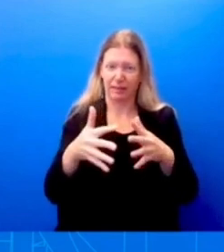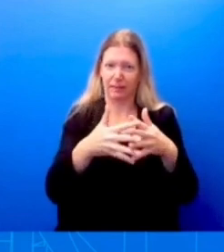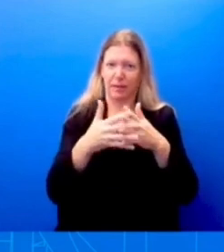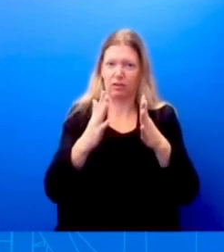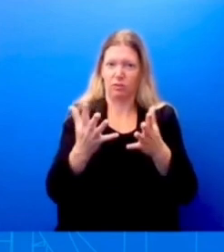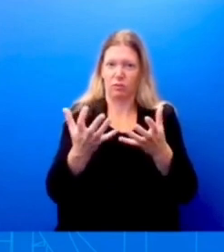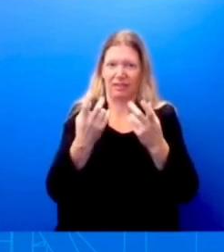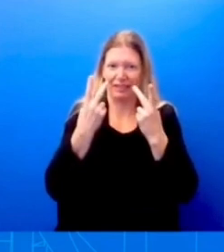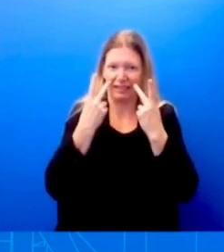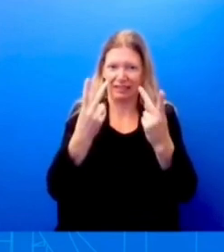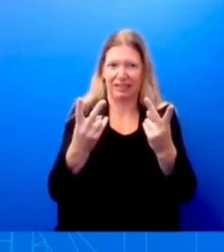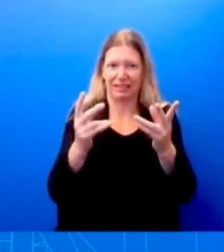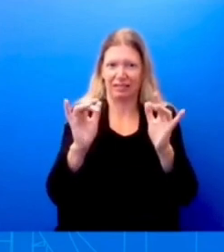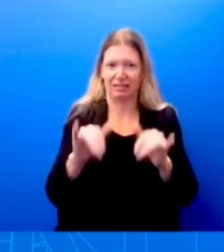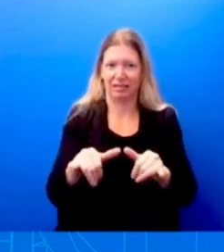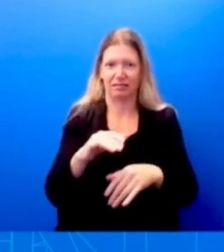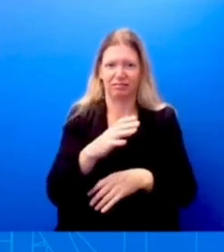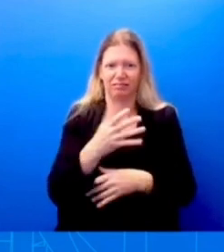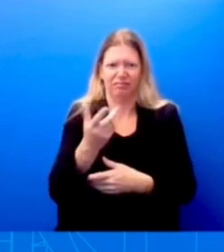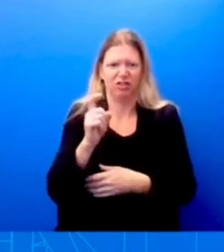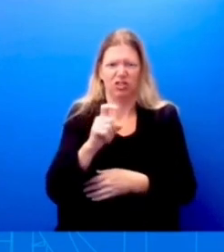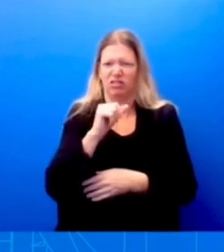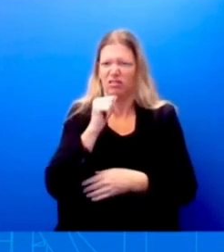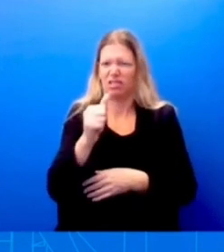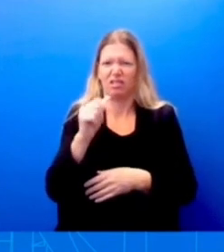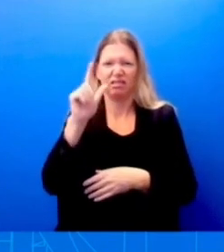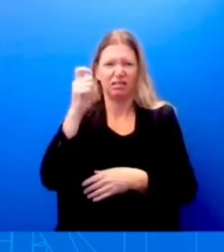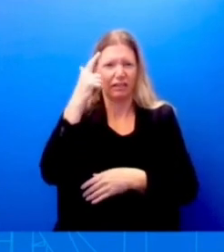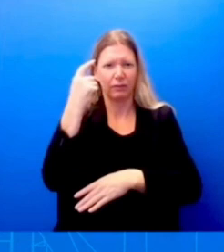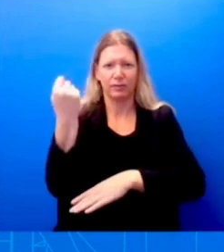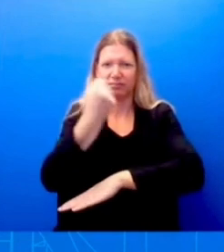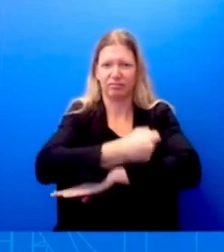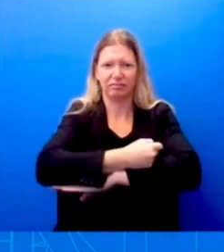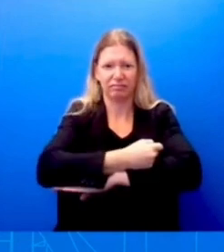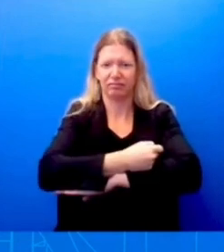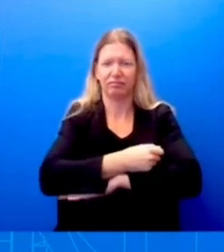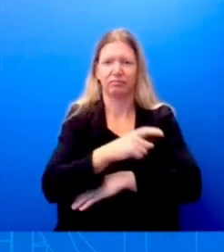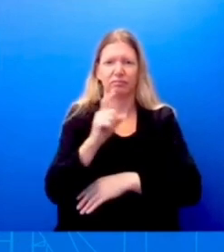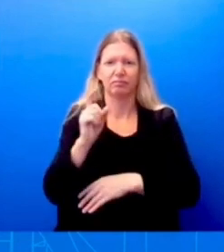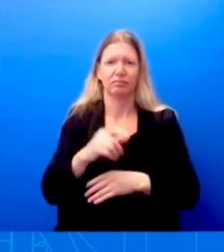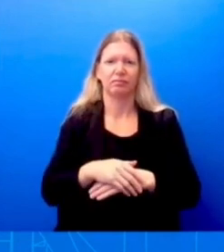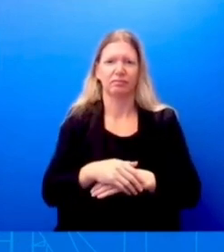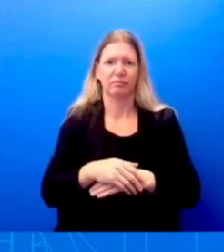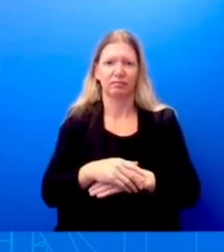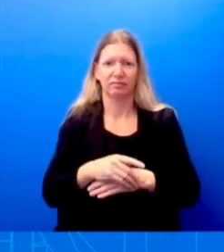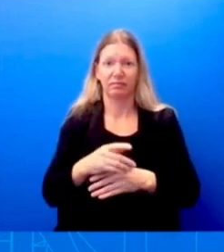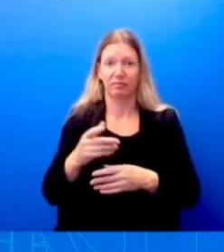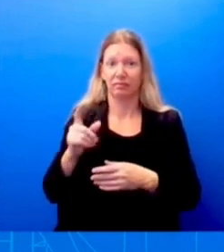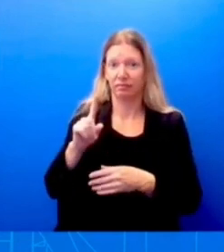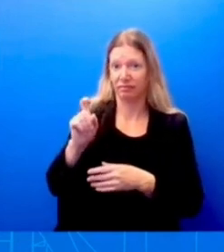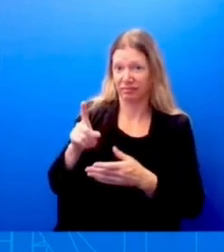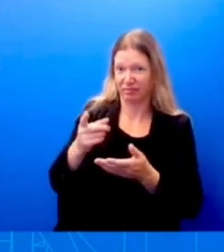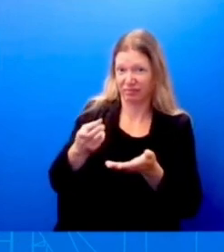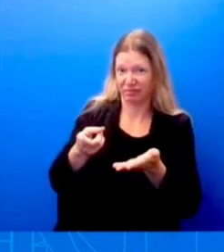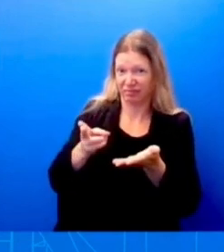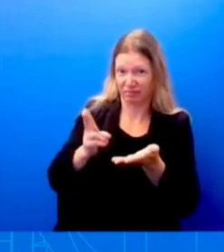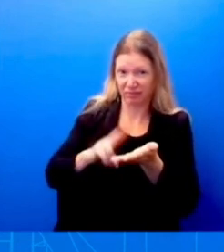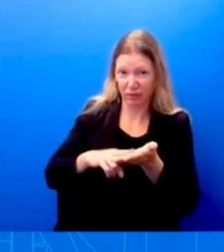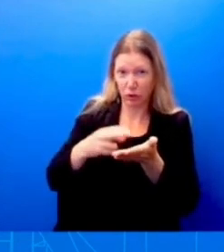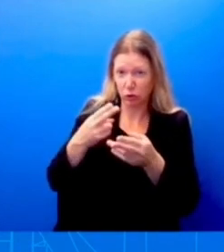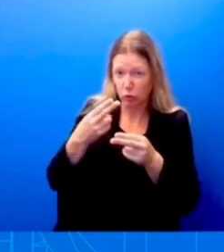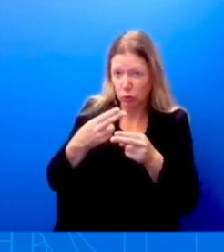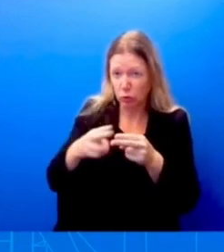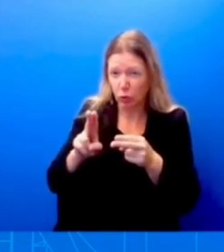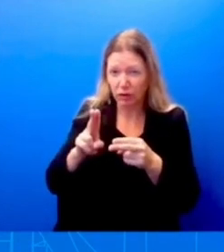President support passing a short-term spending bill to keep the government funded? And does he have any plans to speak with the Speaker? So, look, you know,